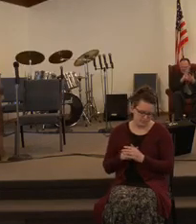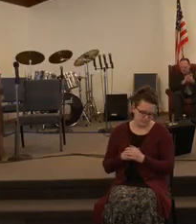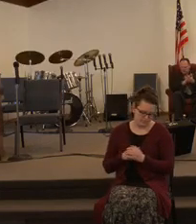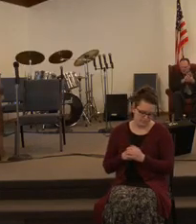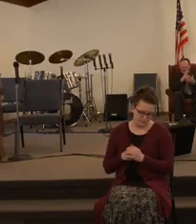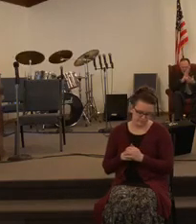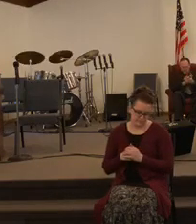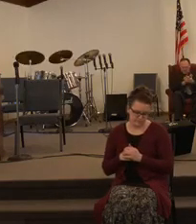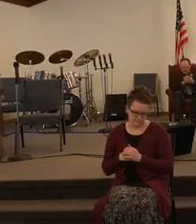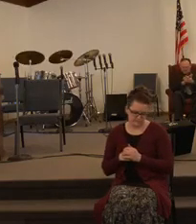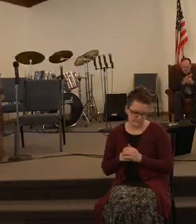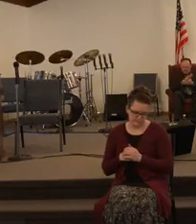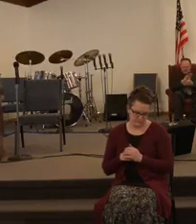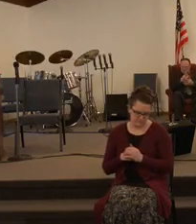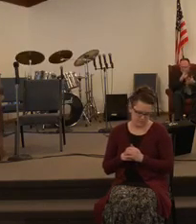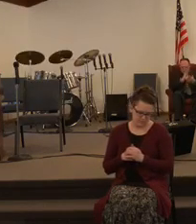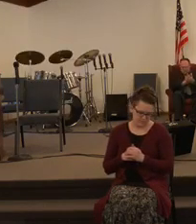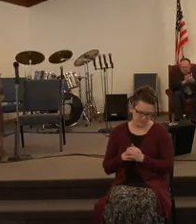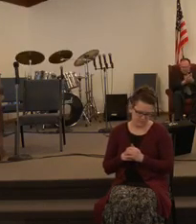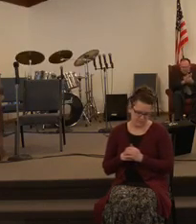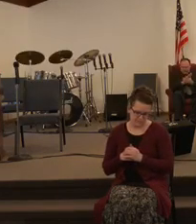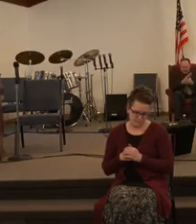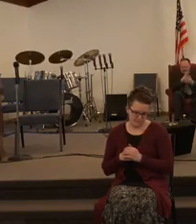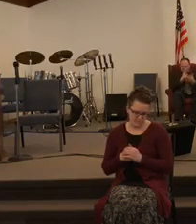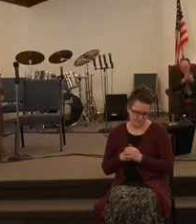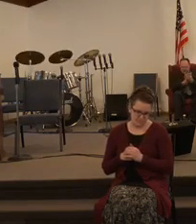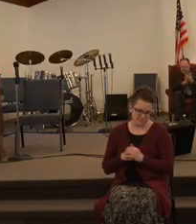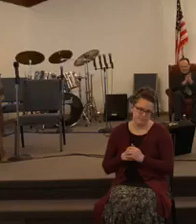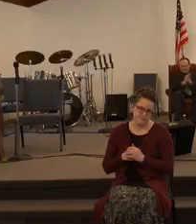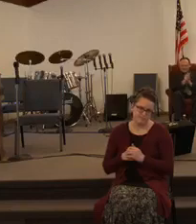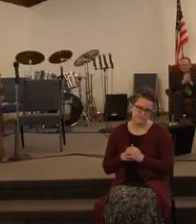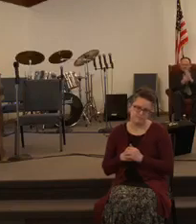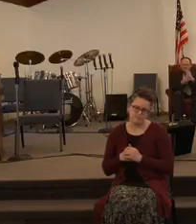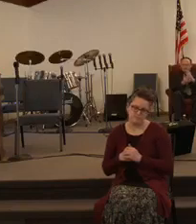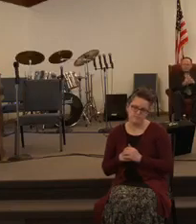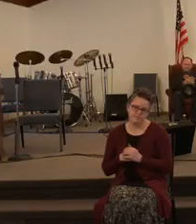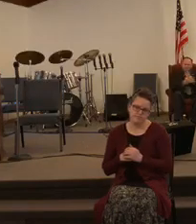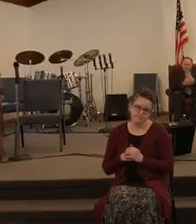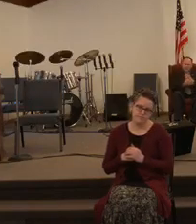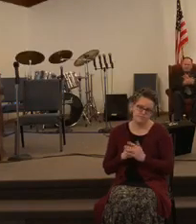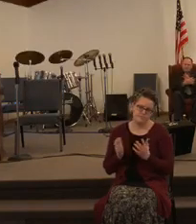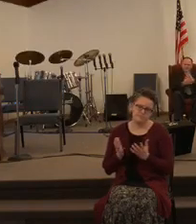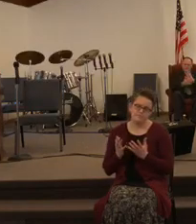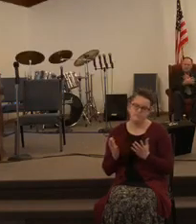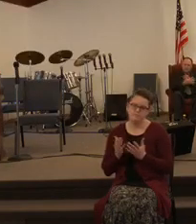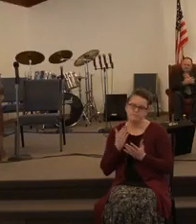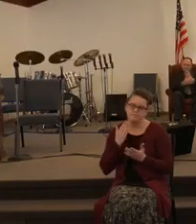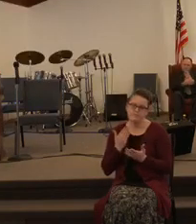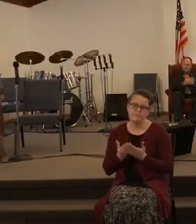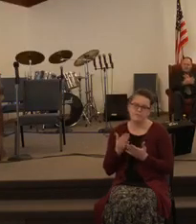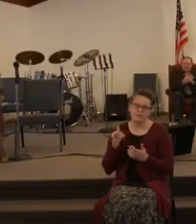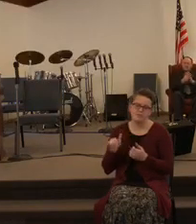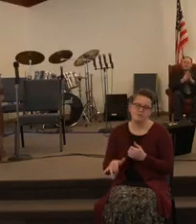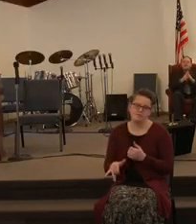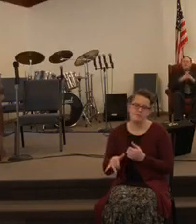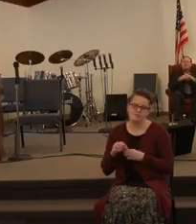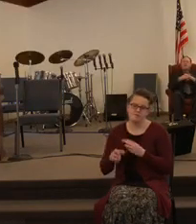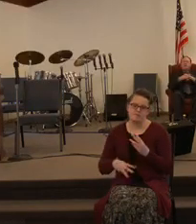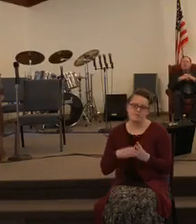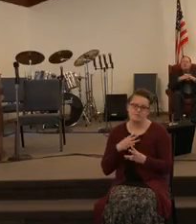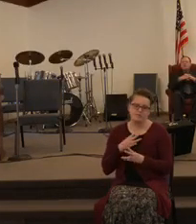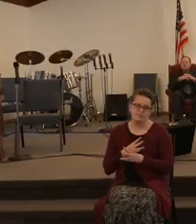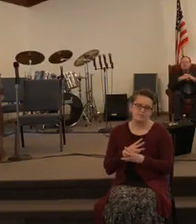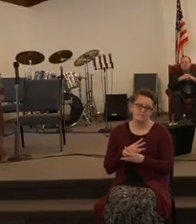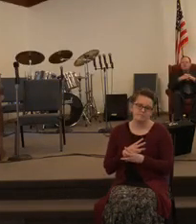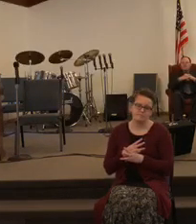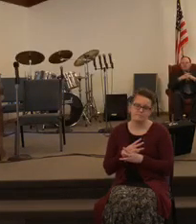Oh, I Could I just want to leave me Leave